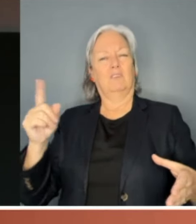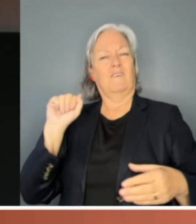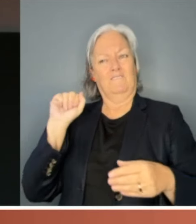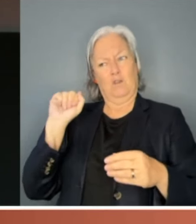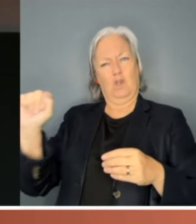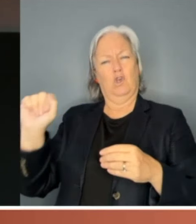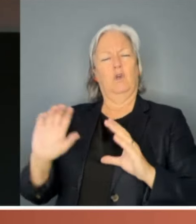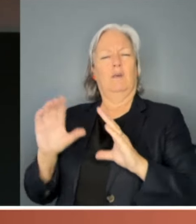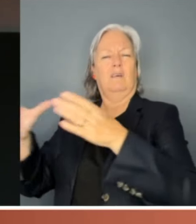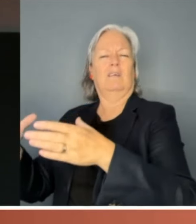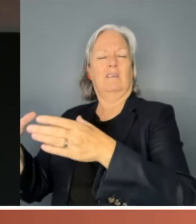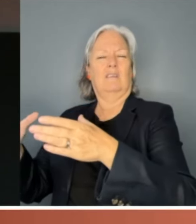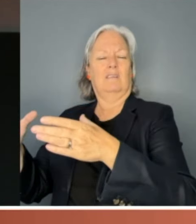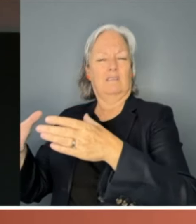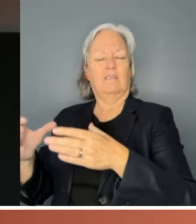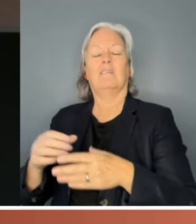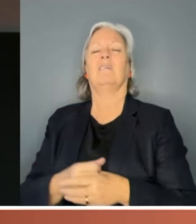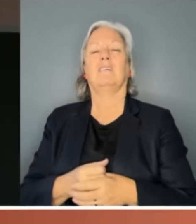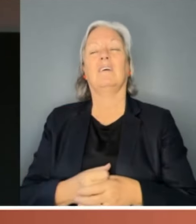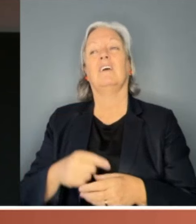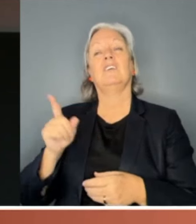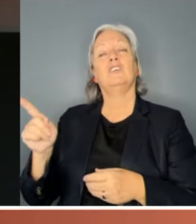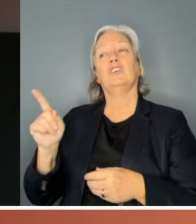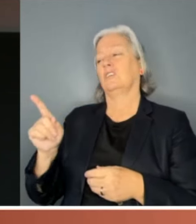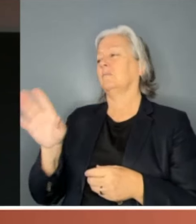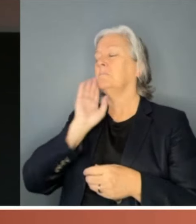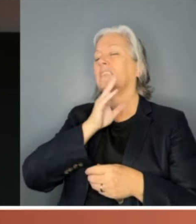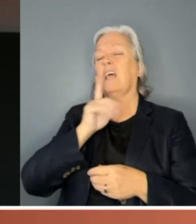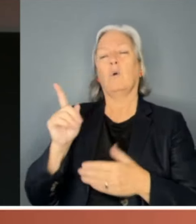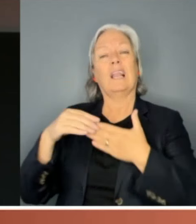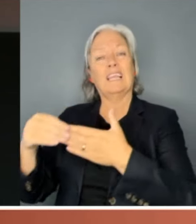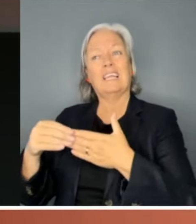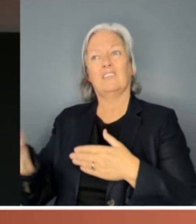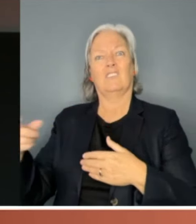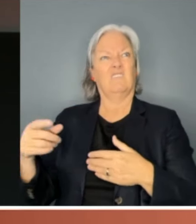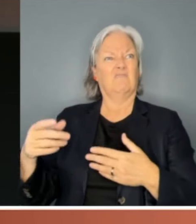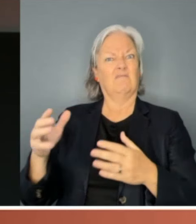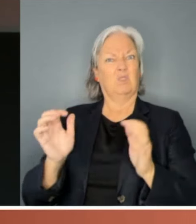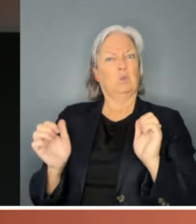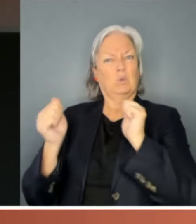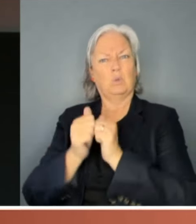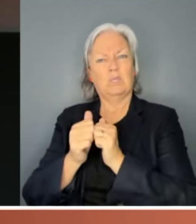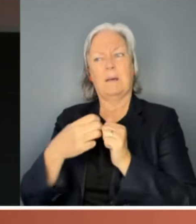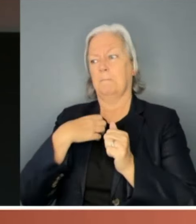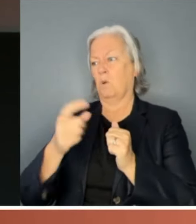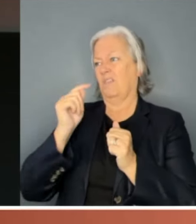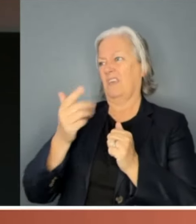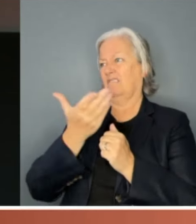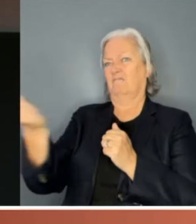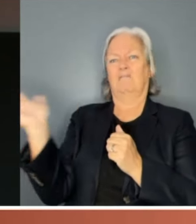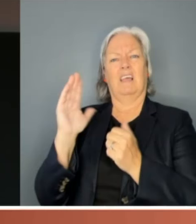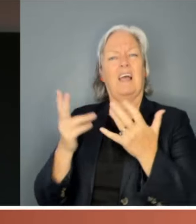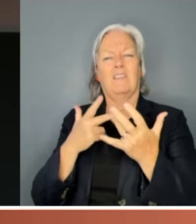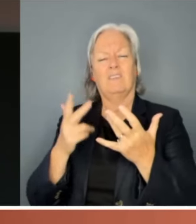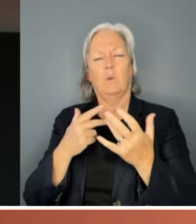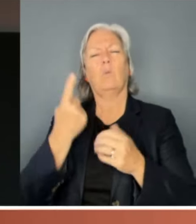Not only was she passed over for leader, despite being more qualified than anyone else in the room, on one occasion she